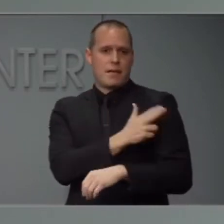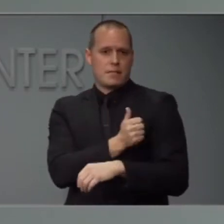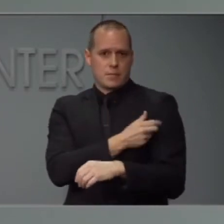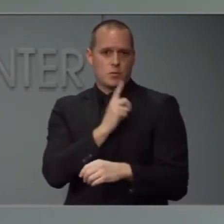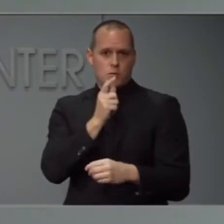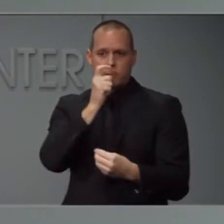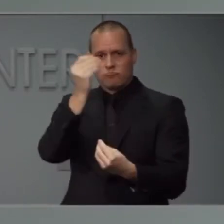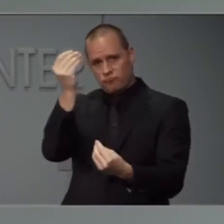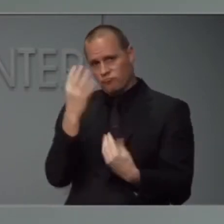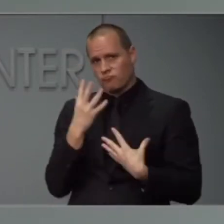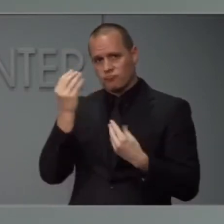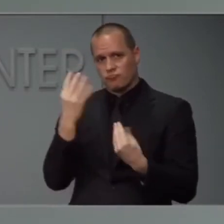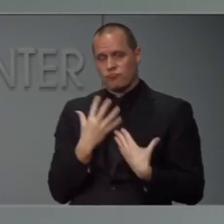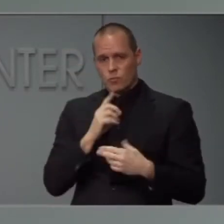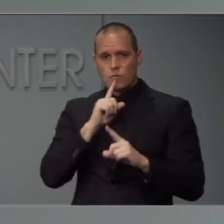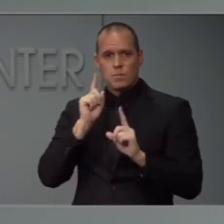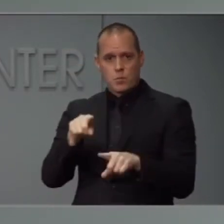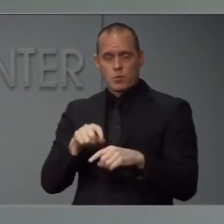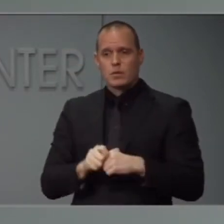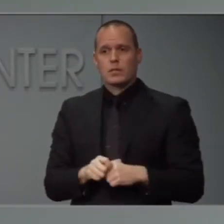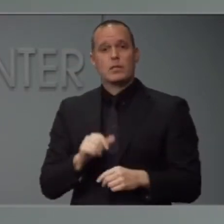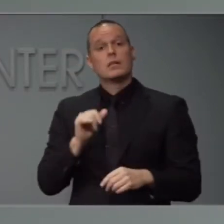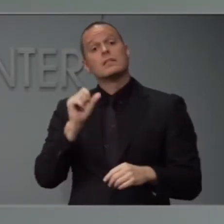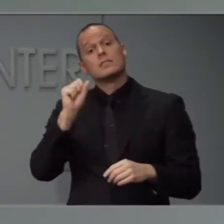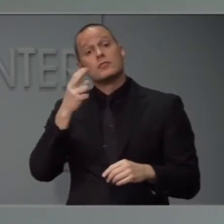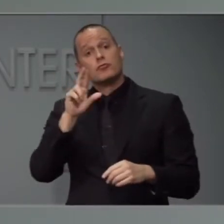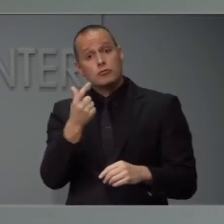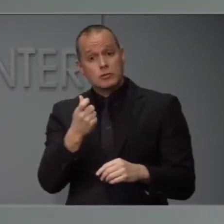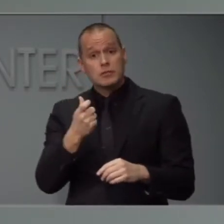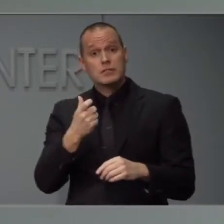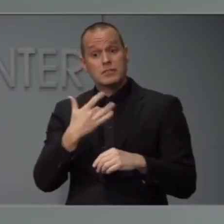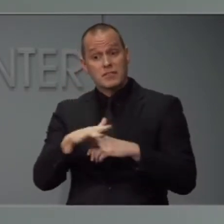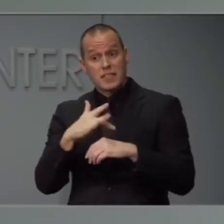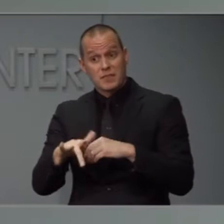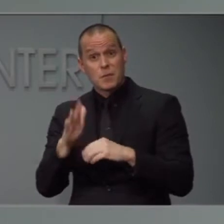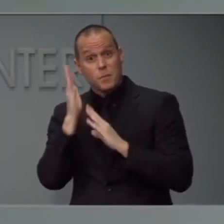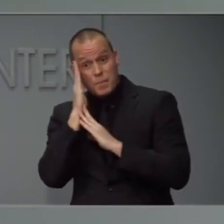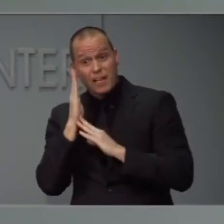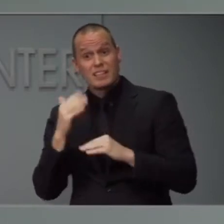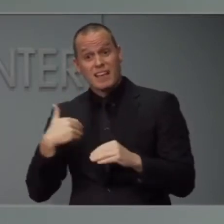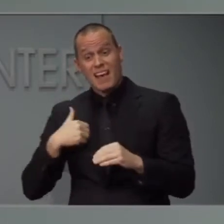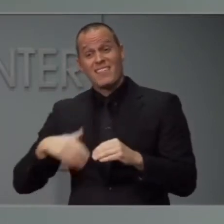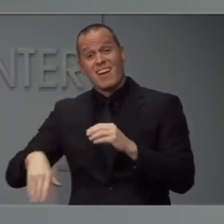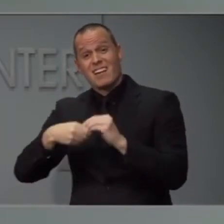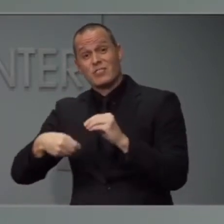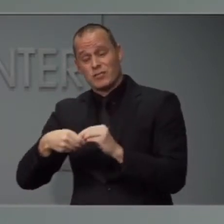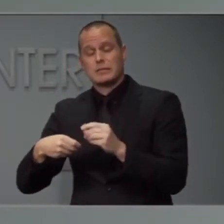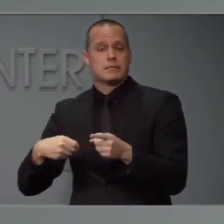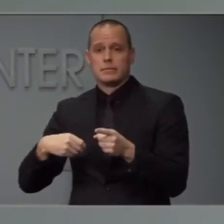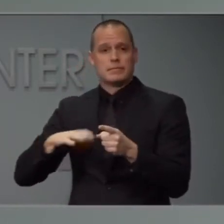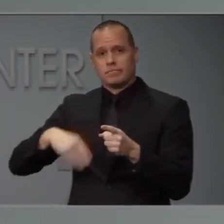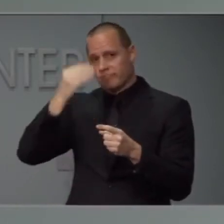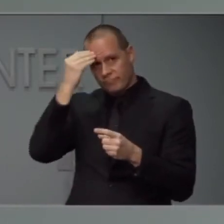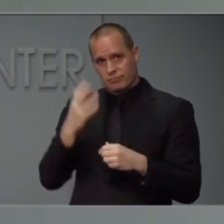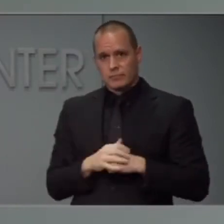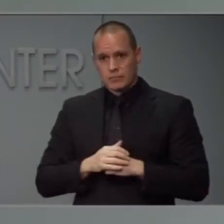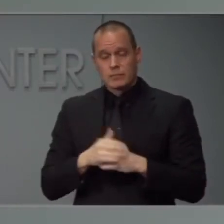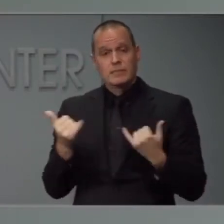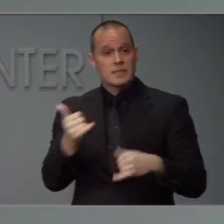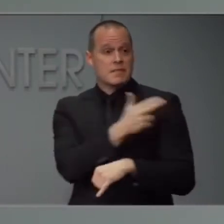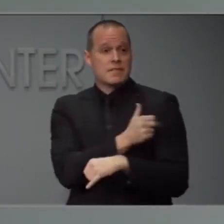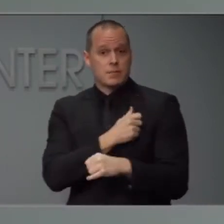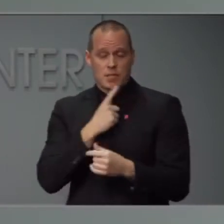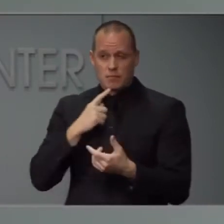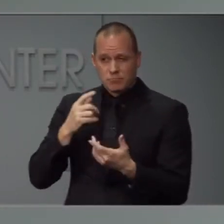and does not include additional surge capacity. We're working right now with our hospitals on that further